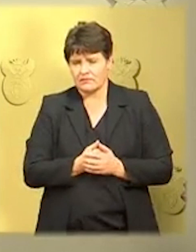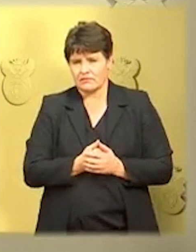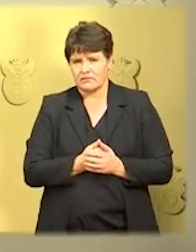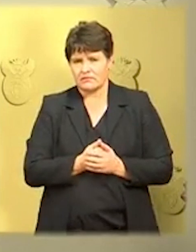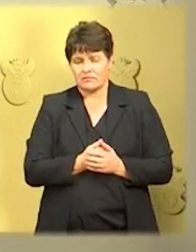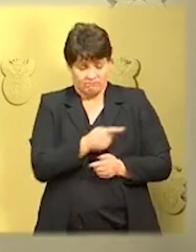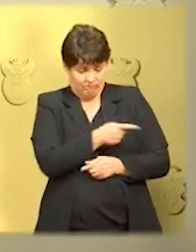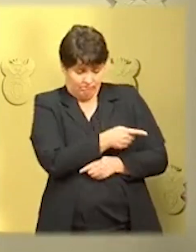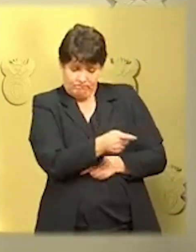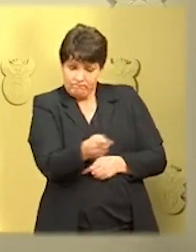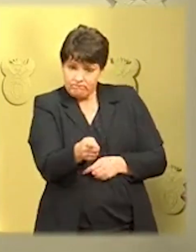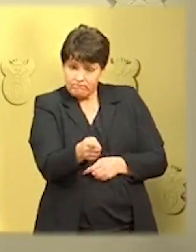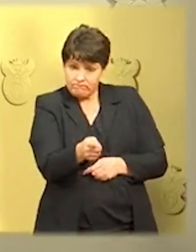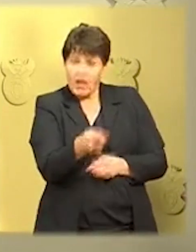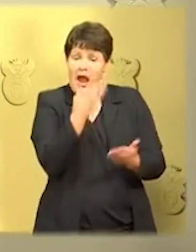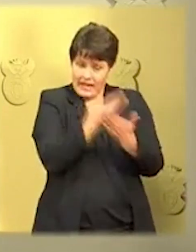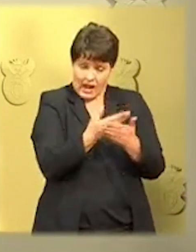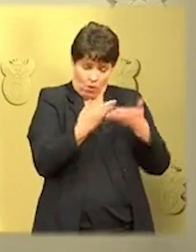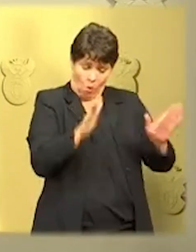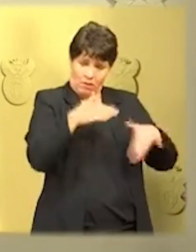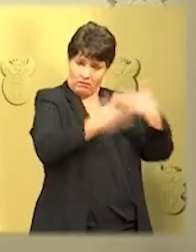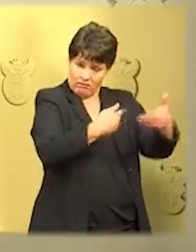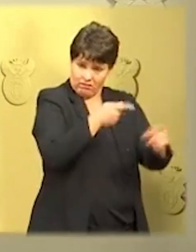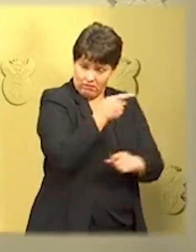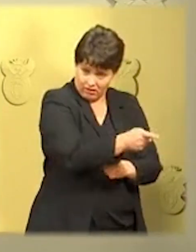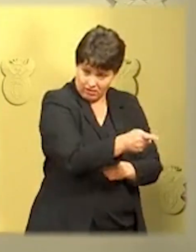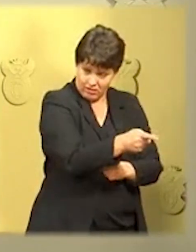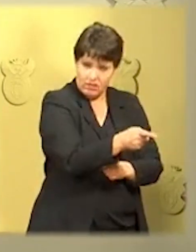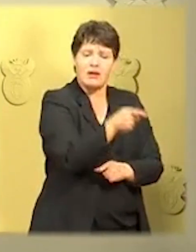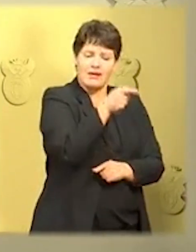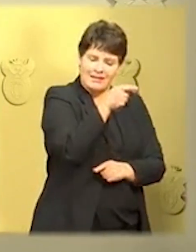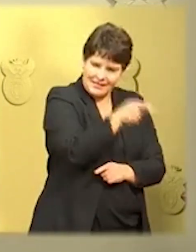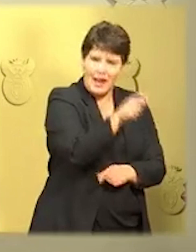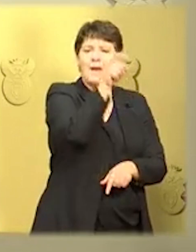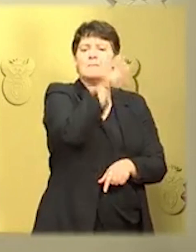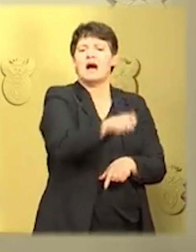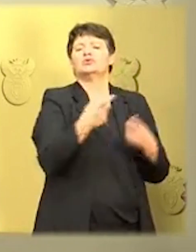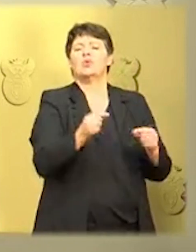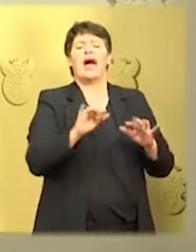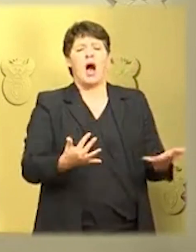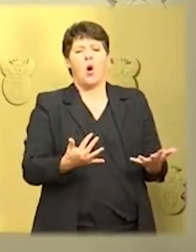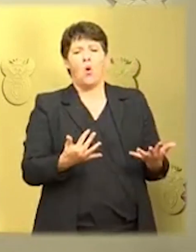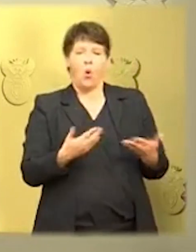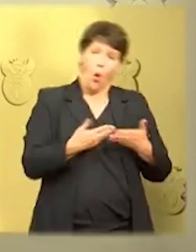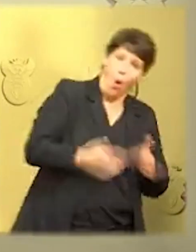permitted to resume operations will be required to do so in a phased manner.